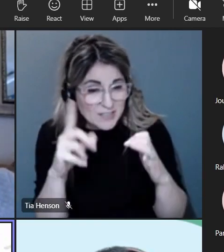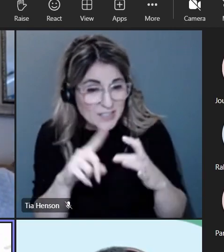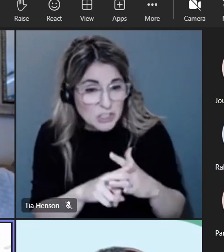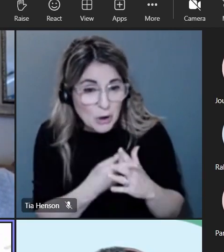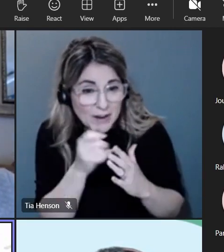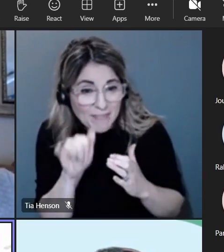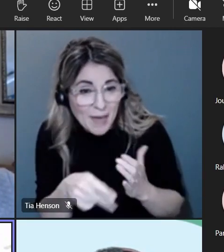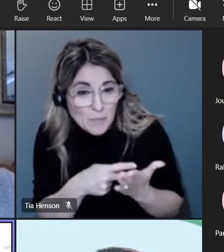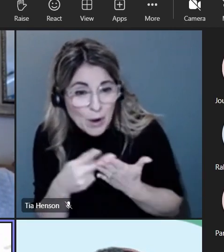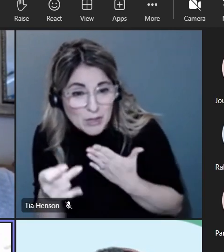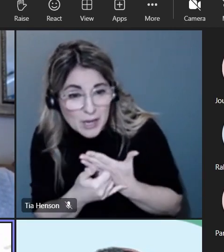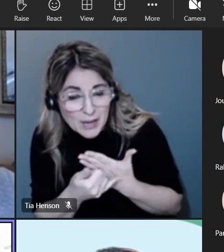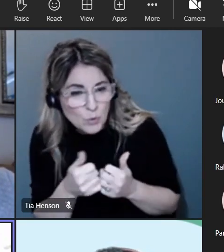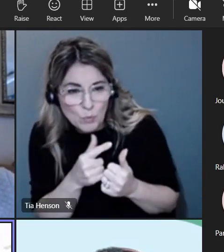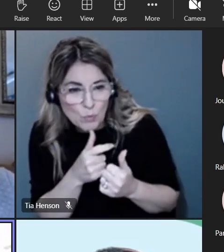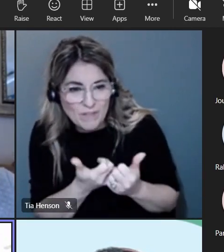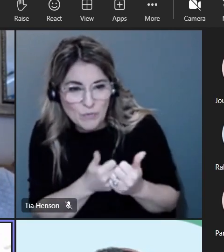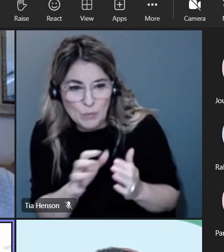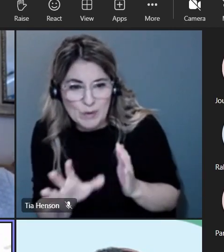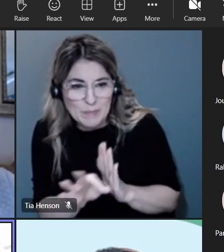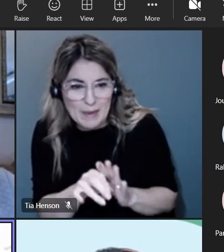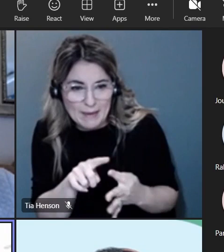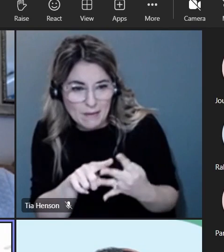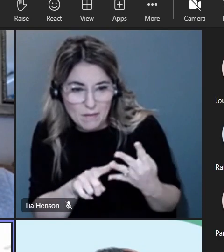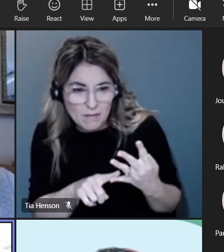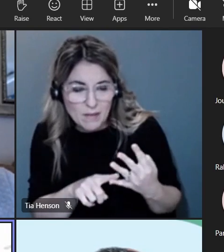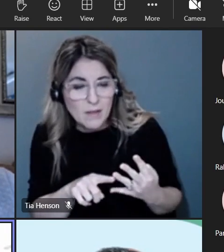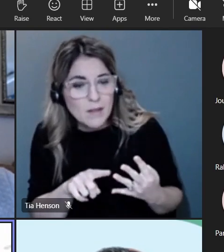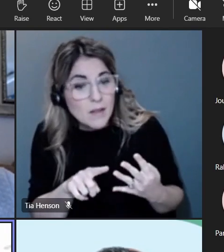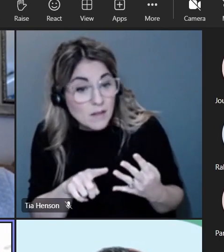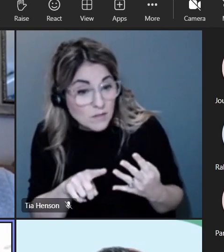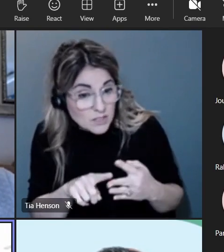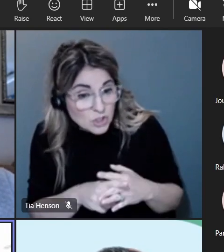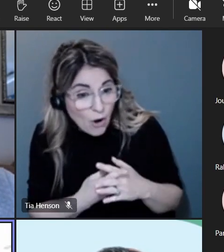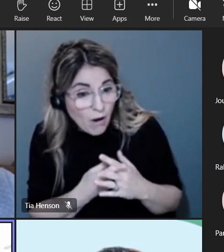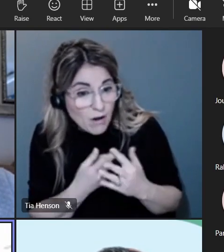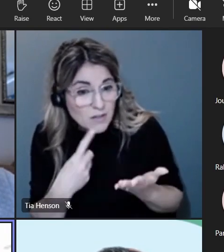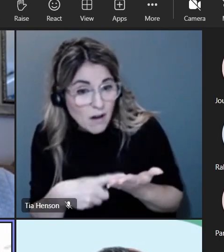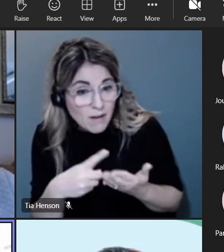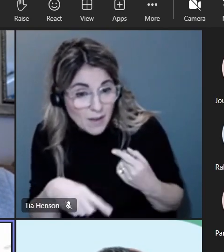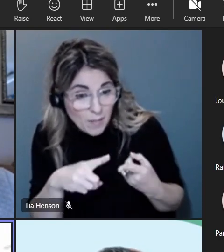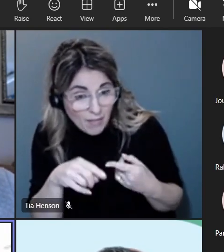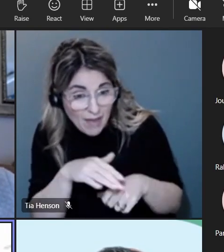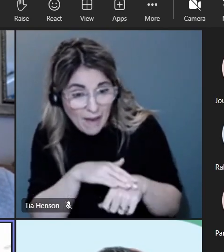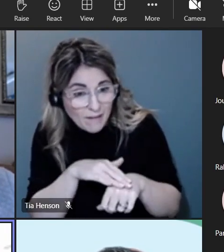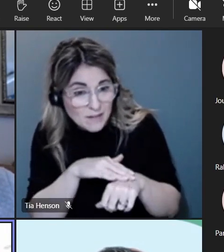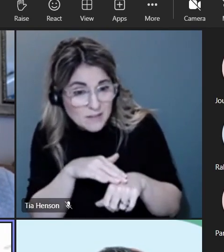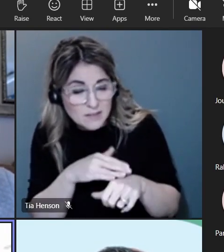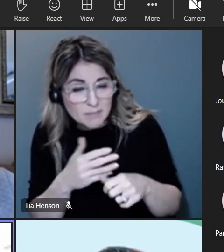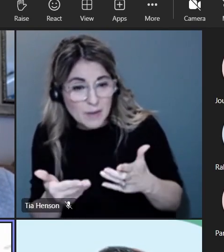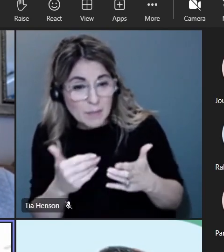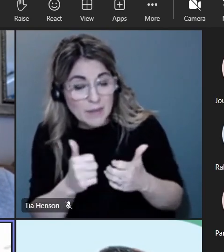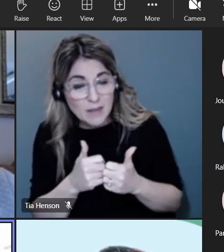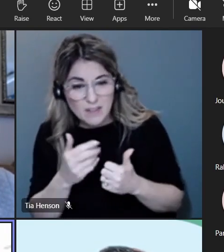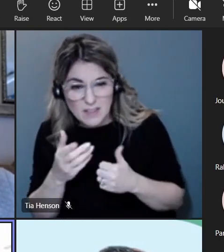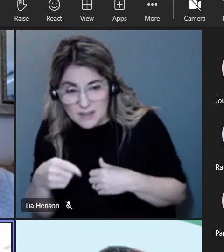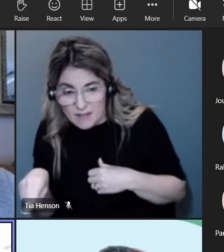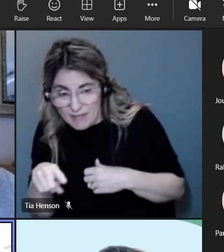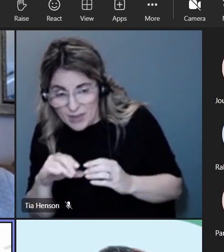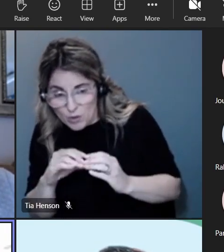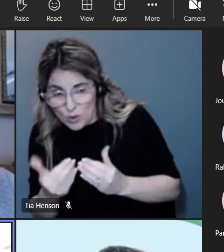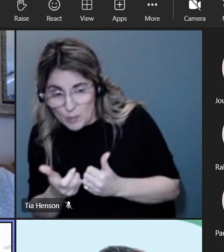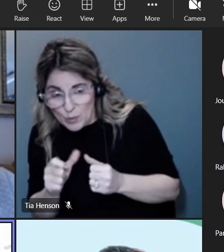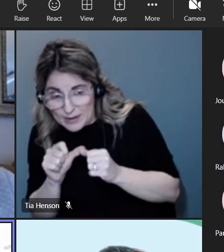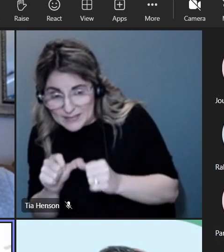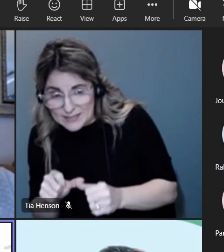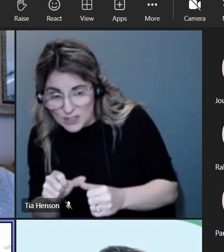this like with the new advisory that start i mean we could certainly start you know talking about it because they'll be um continuing on but you know